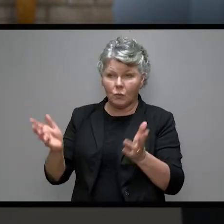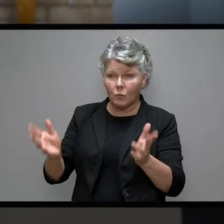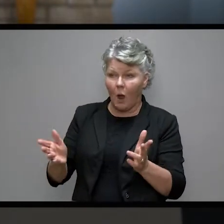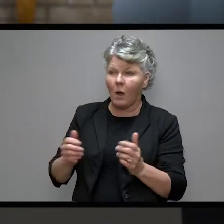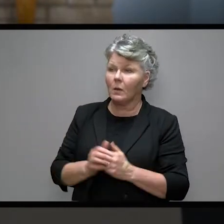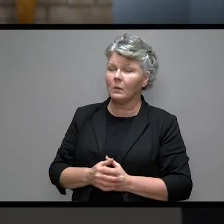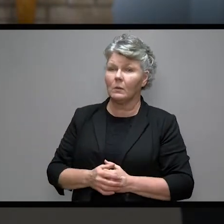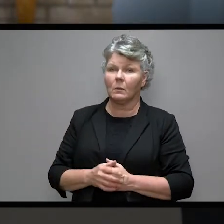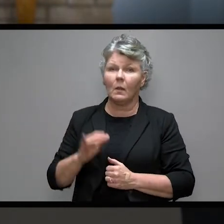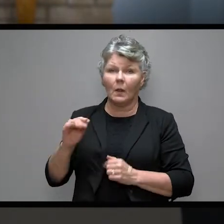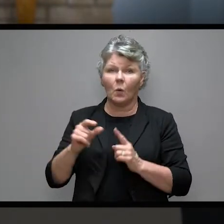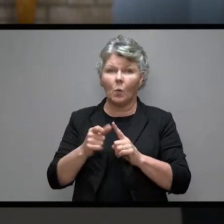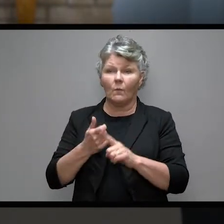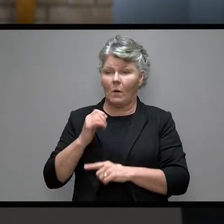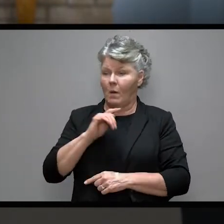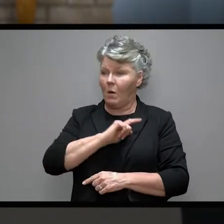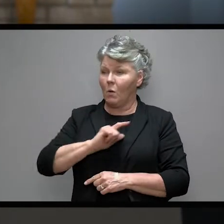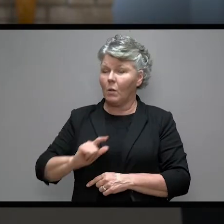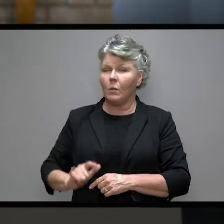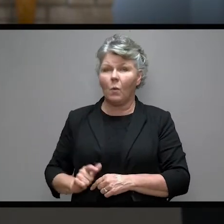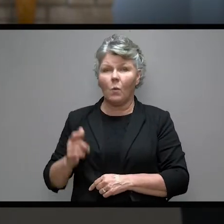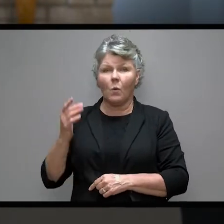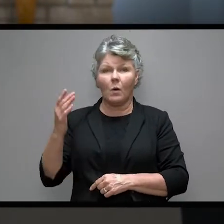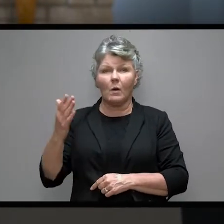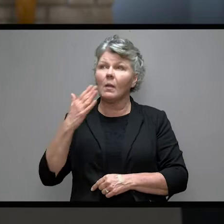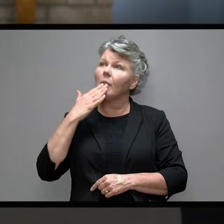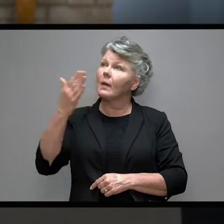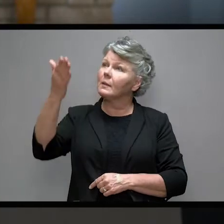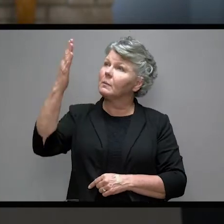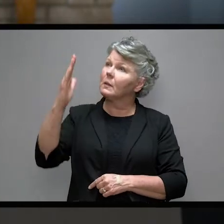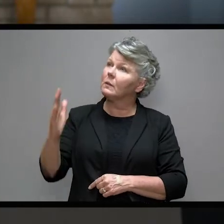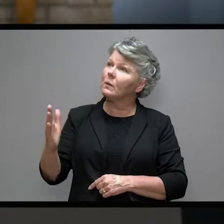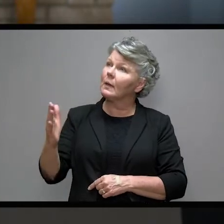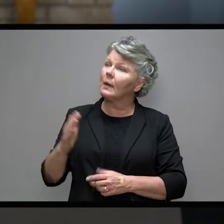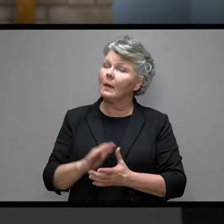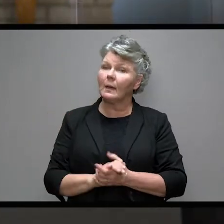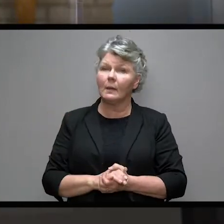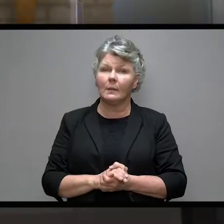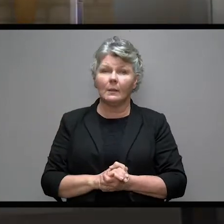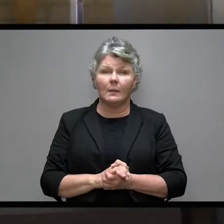This is the word of the Lord. Thanks be to God.